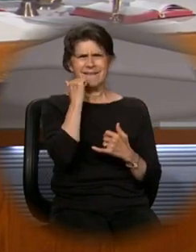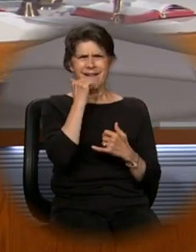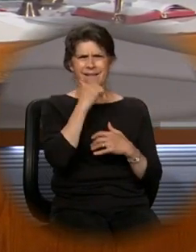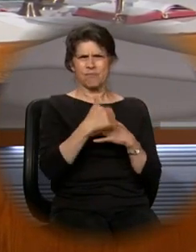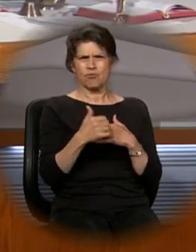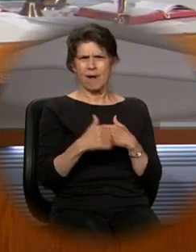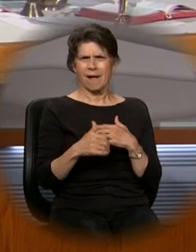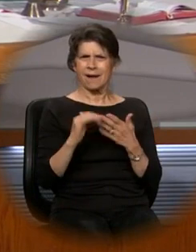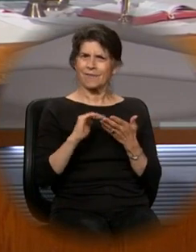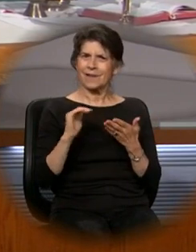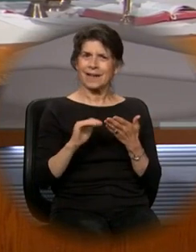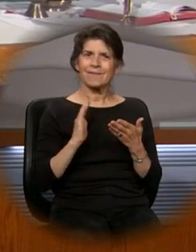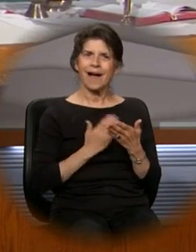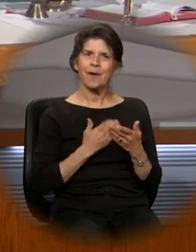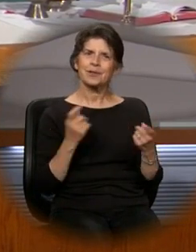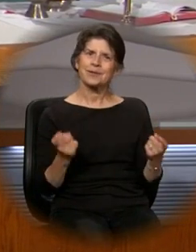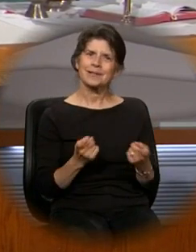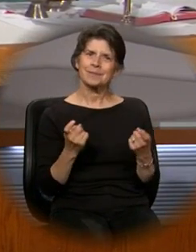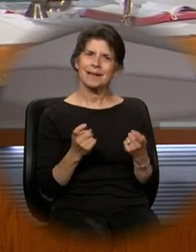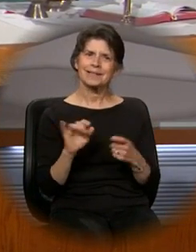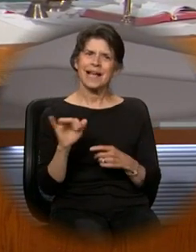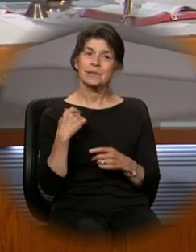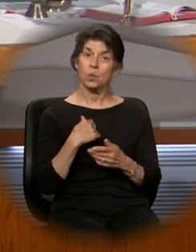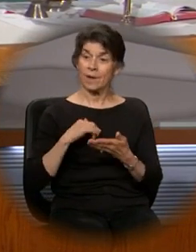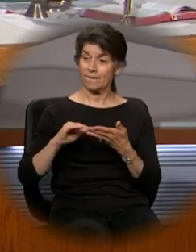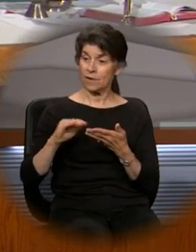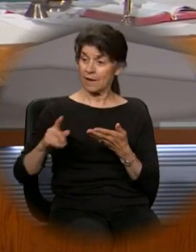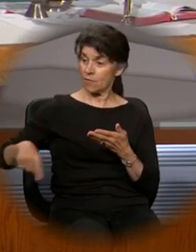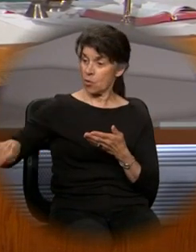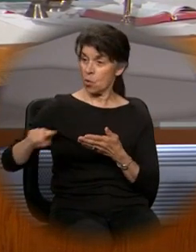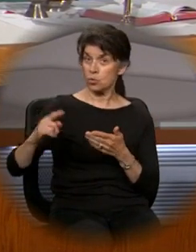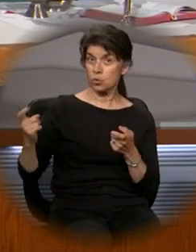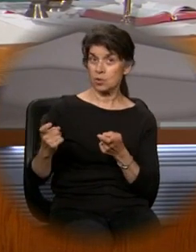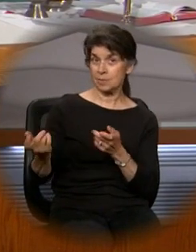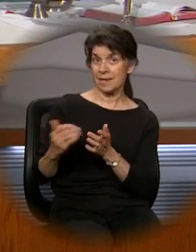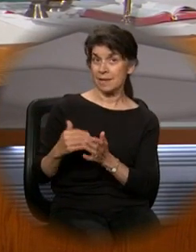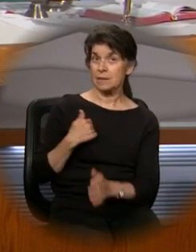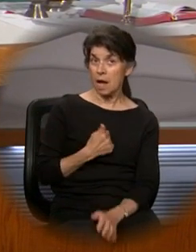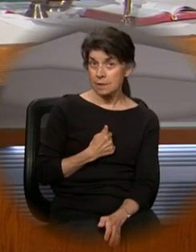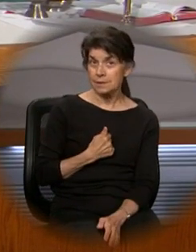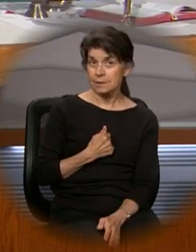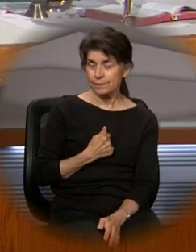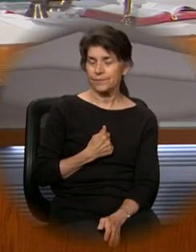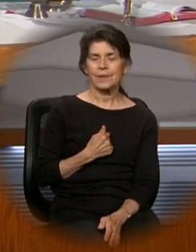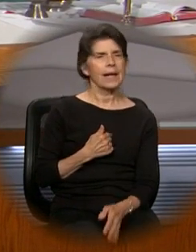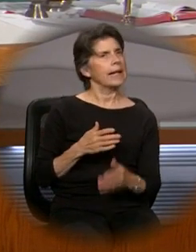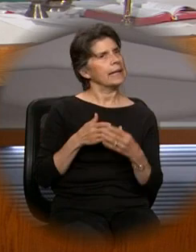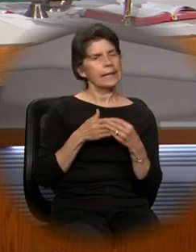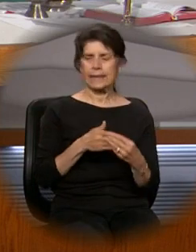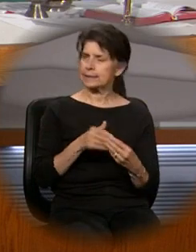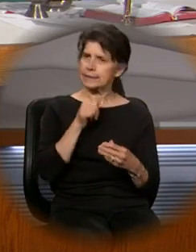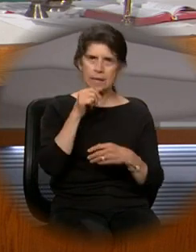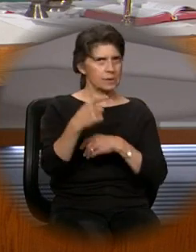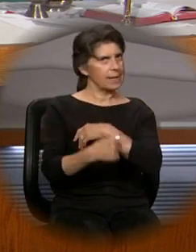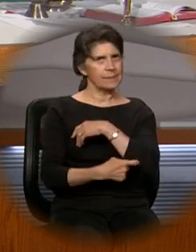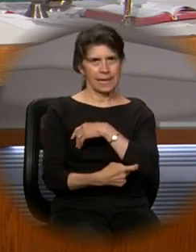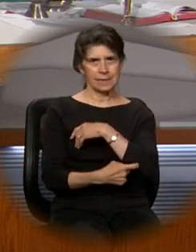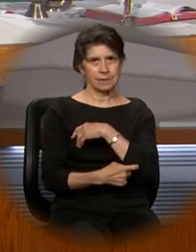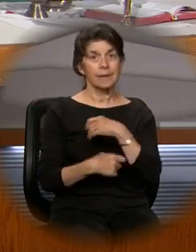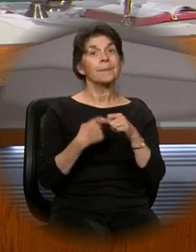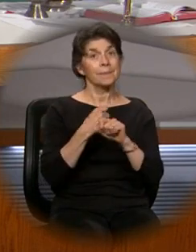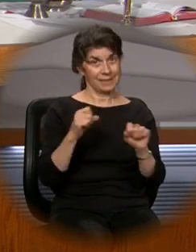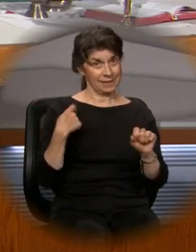and forgive us our trespasses as we forgive those who trespass against us and lead us not into